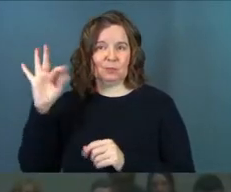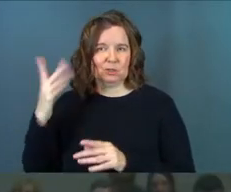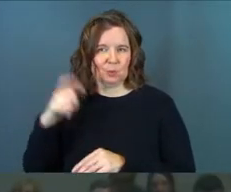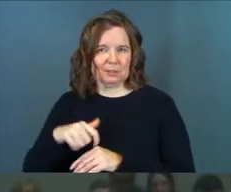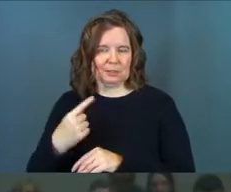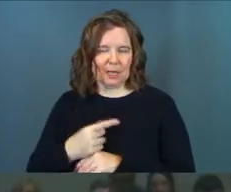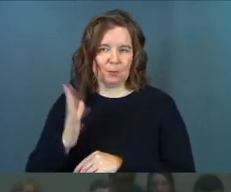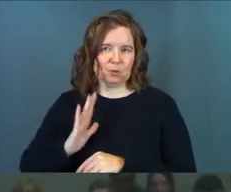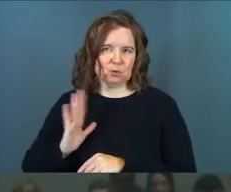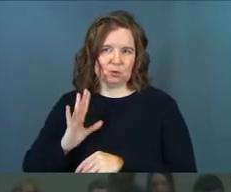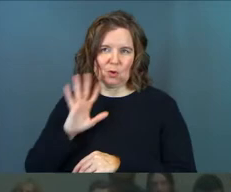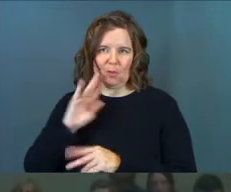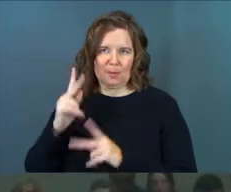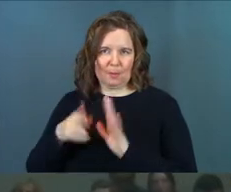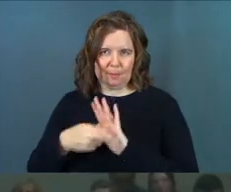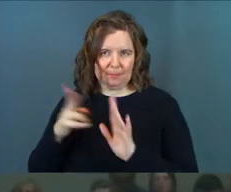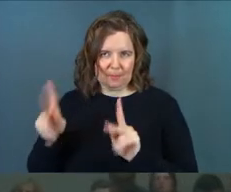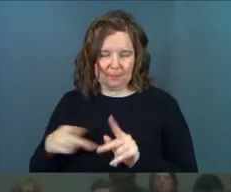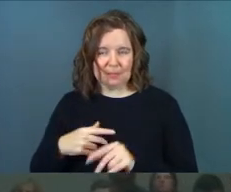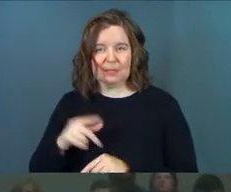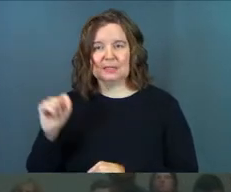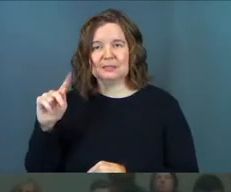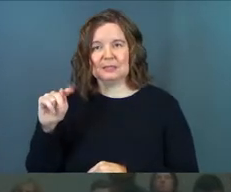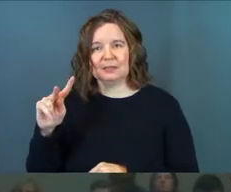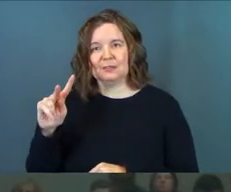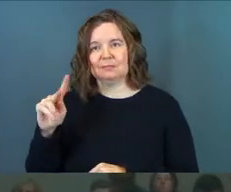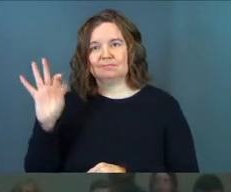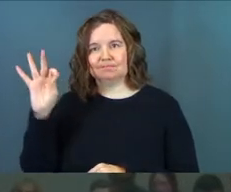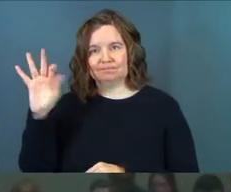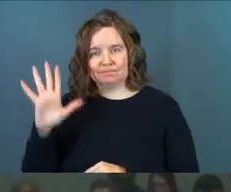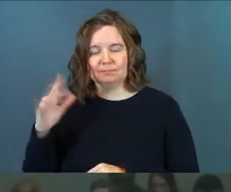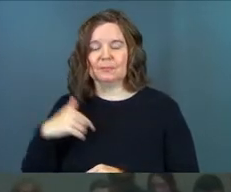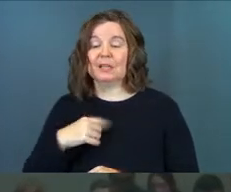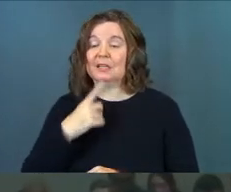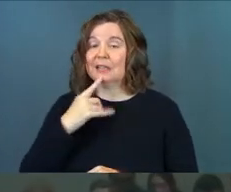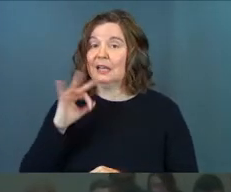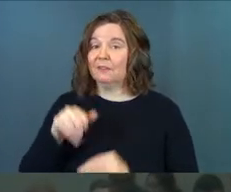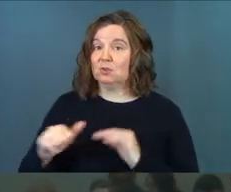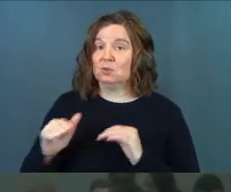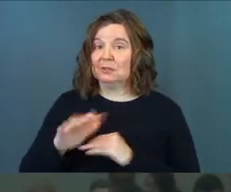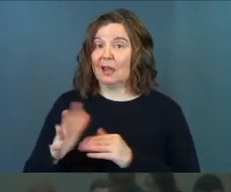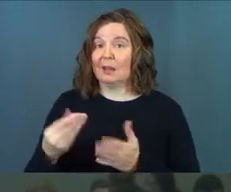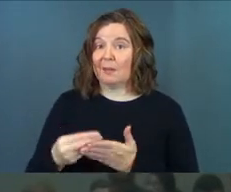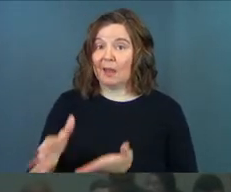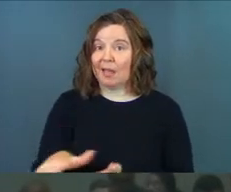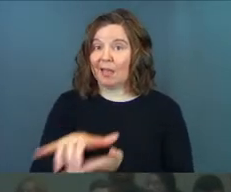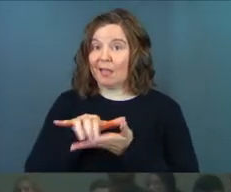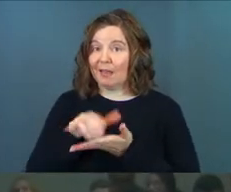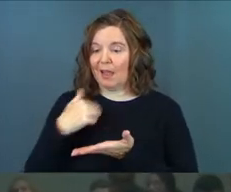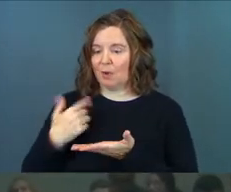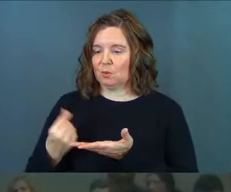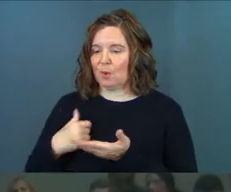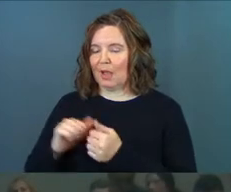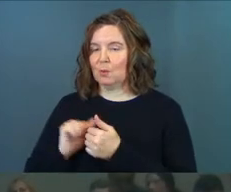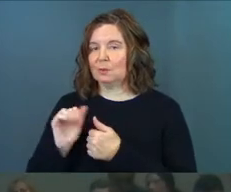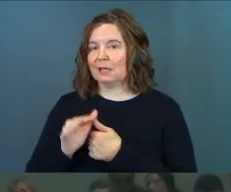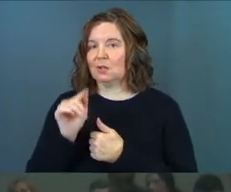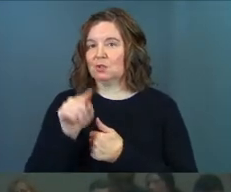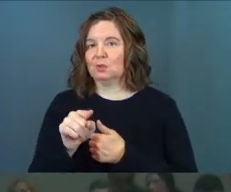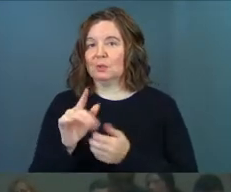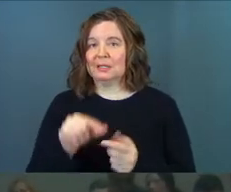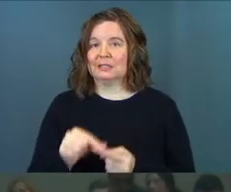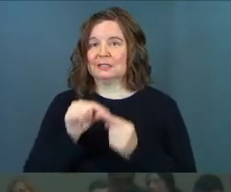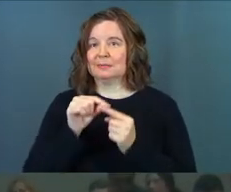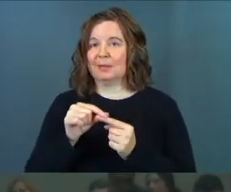what we used to call those people at that time, televangelists. And this televangelist said, if you send in so much money, what I'll do is I'll send you